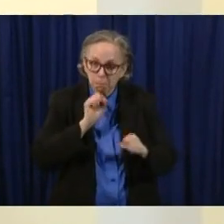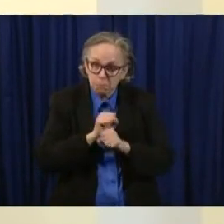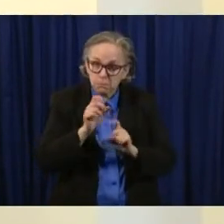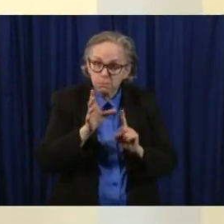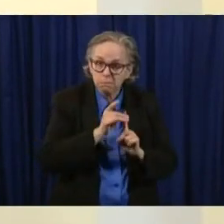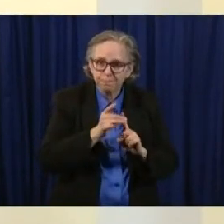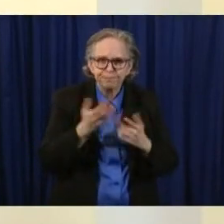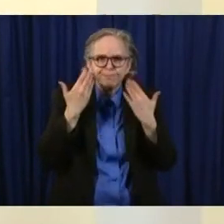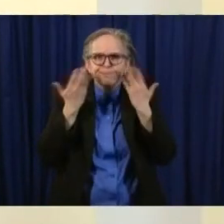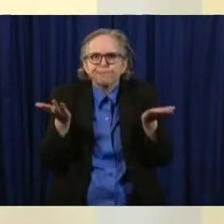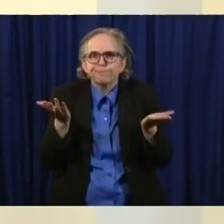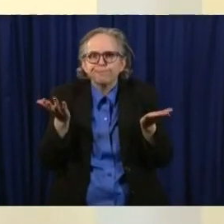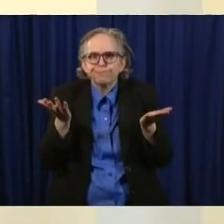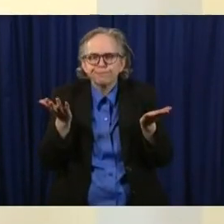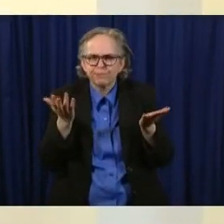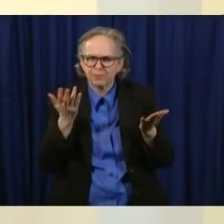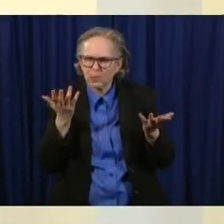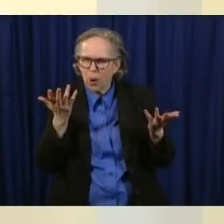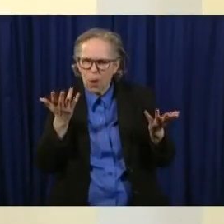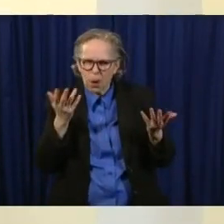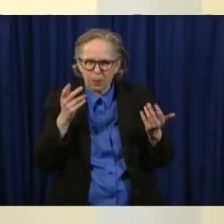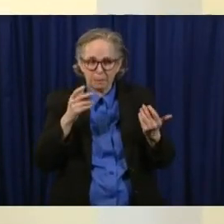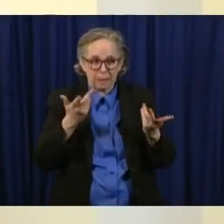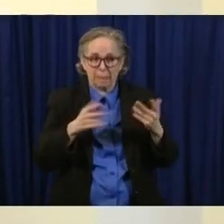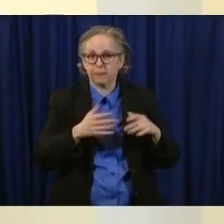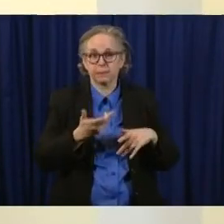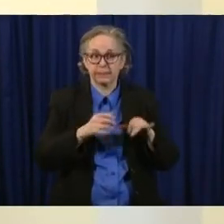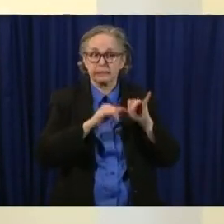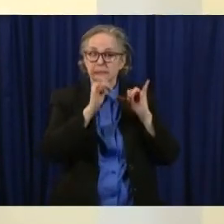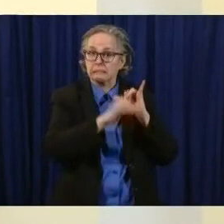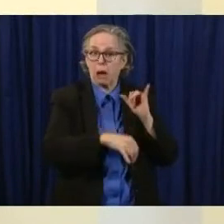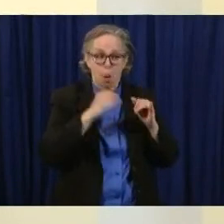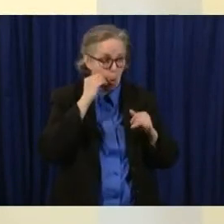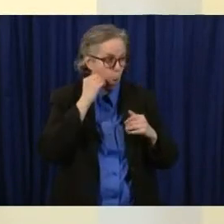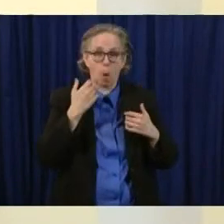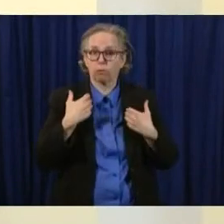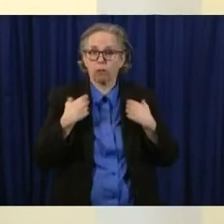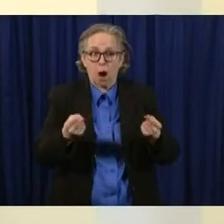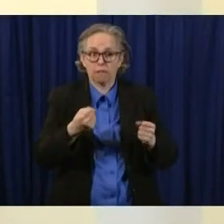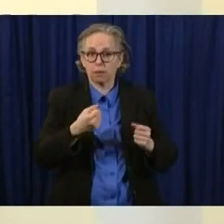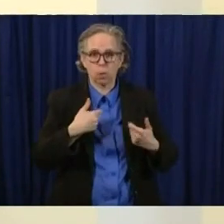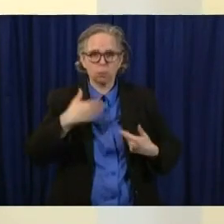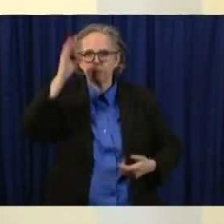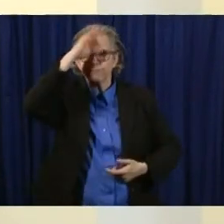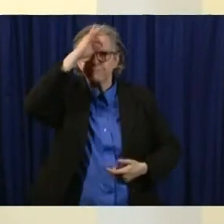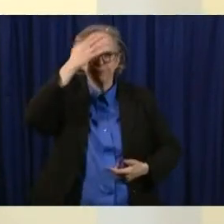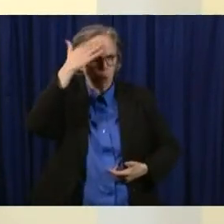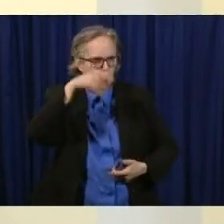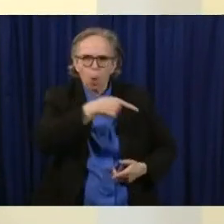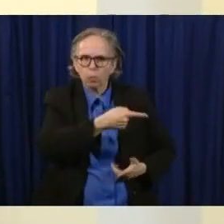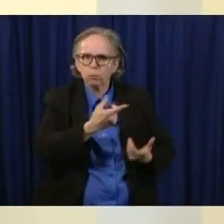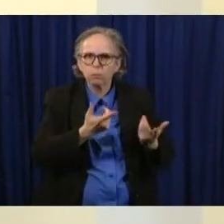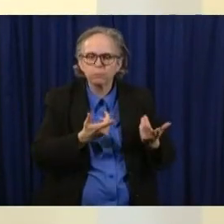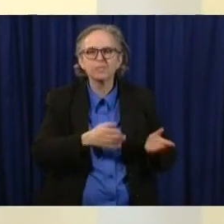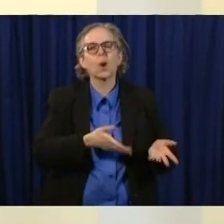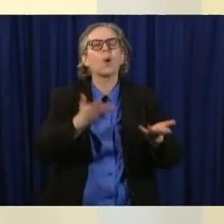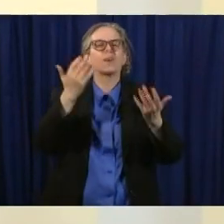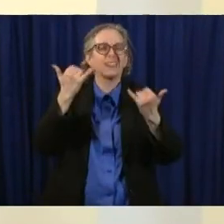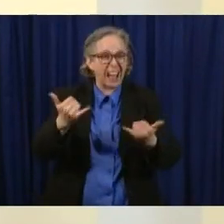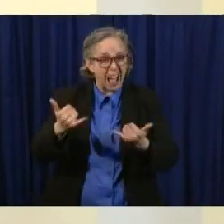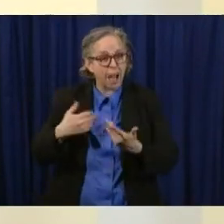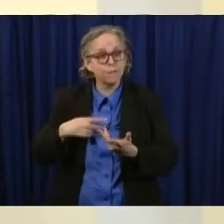or been asymptomatic and had this and who have recovered we are working with our hospitals though for people who have been